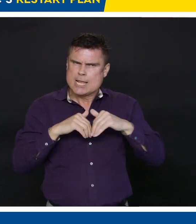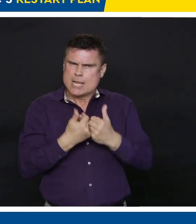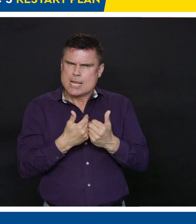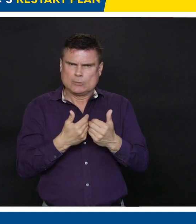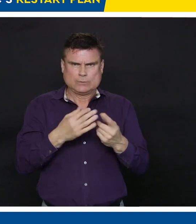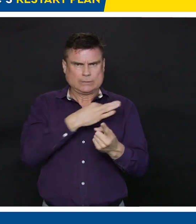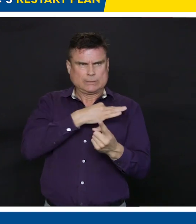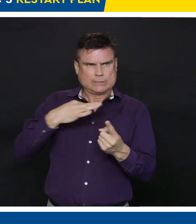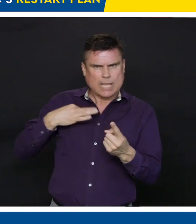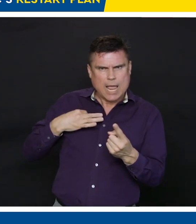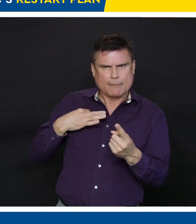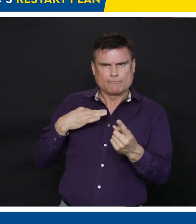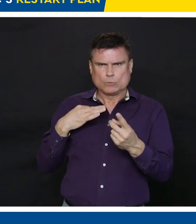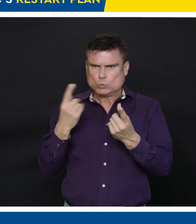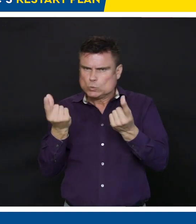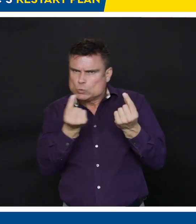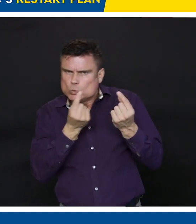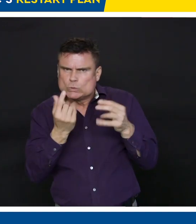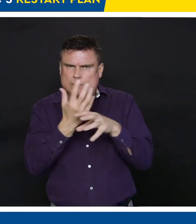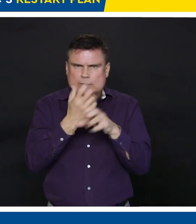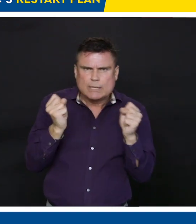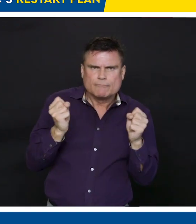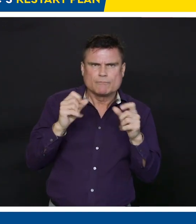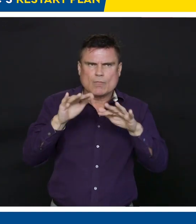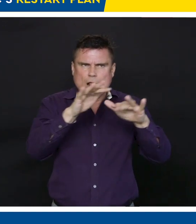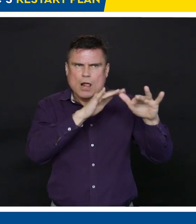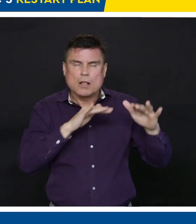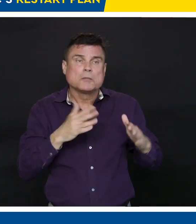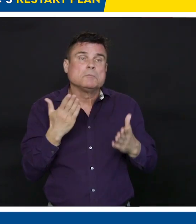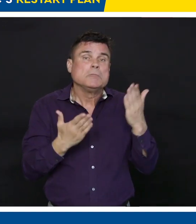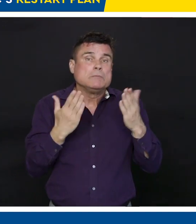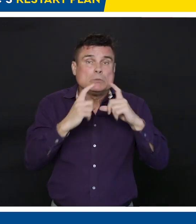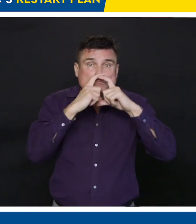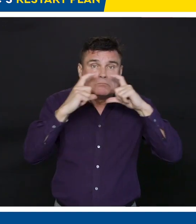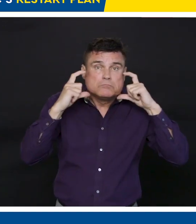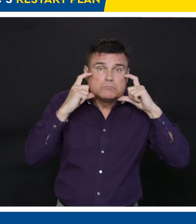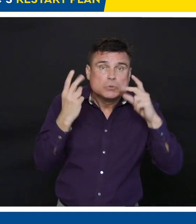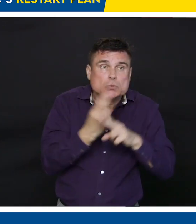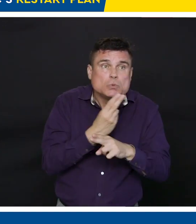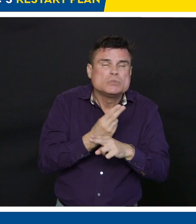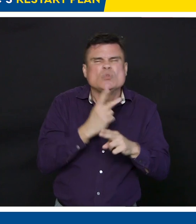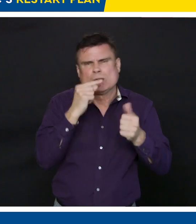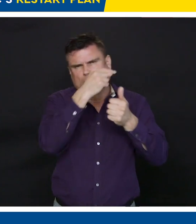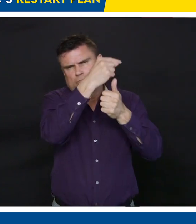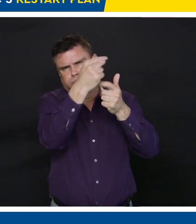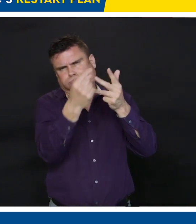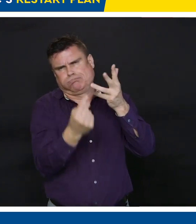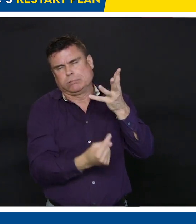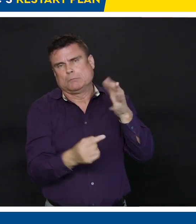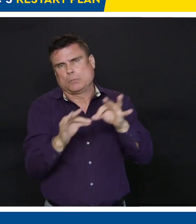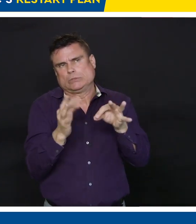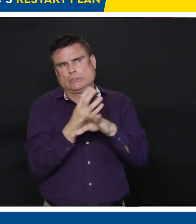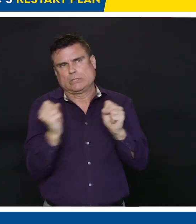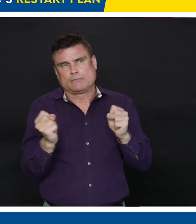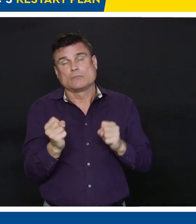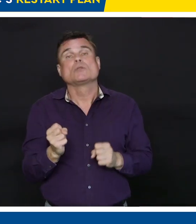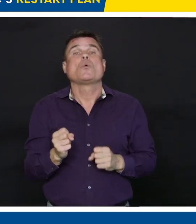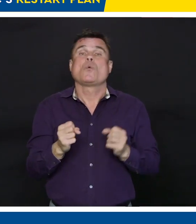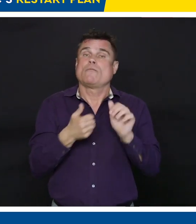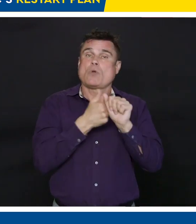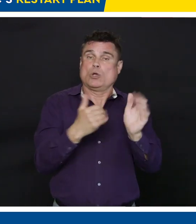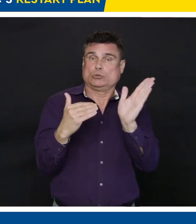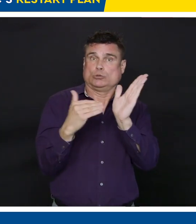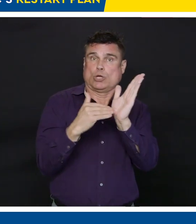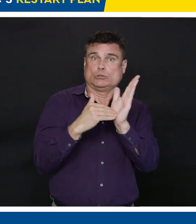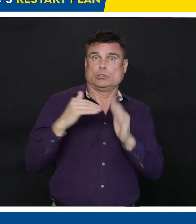system going forward, but we're still working on those issues. We've been pretty clear, Dr. Henry's been clear, a non-medical mask will not